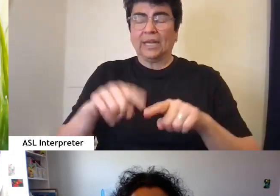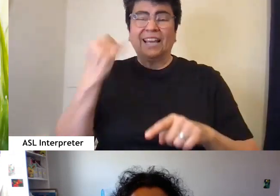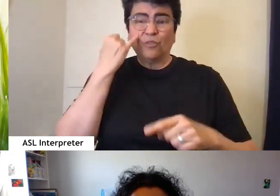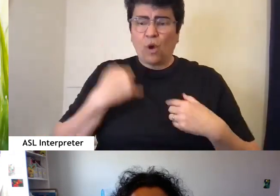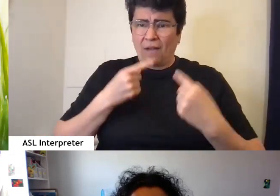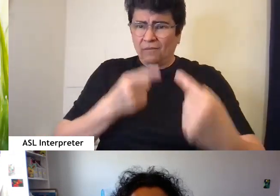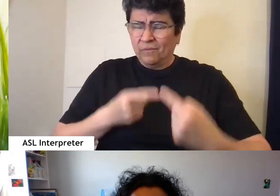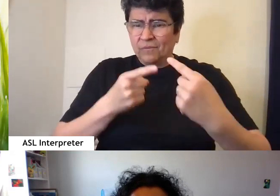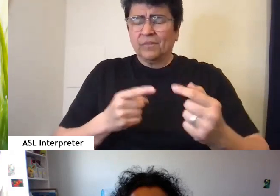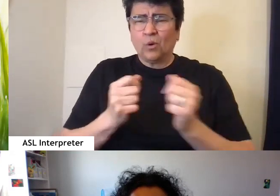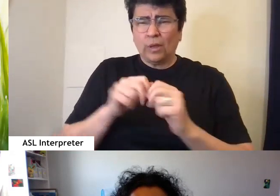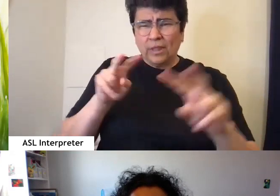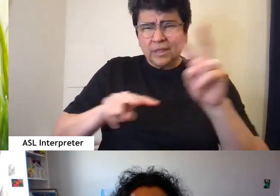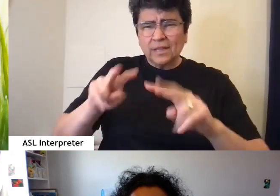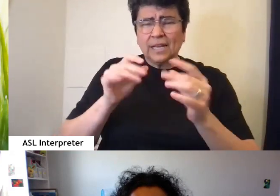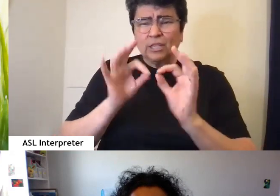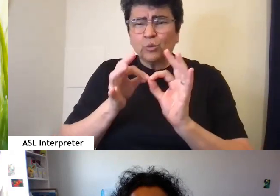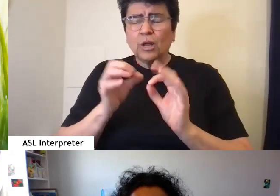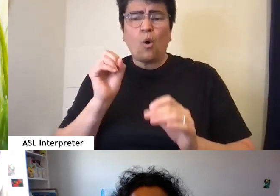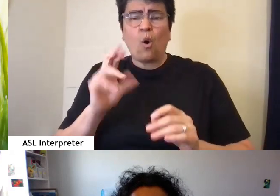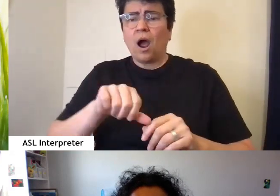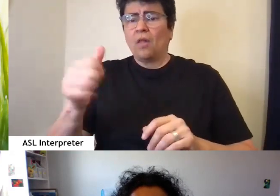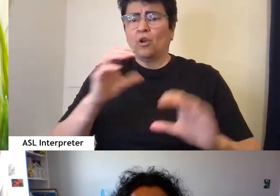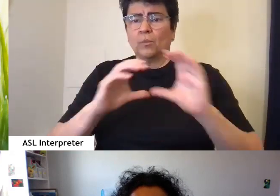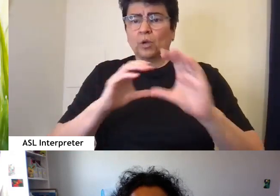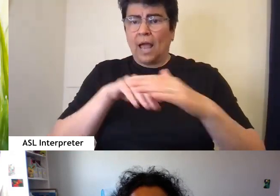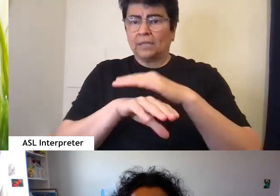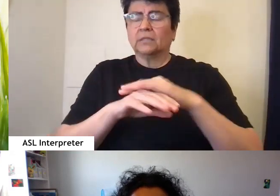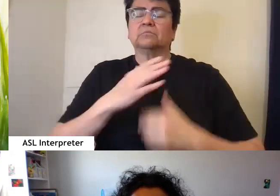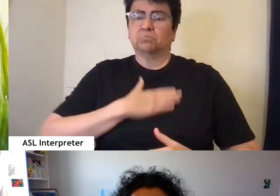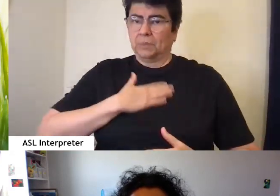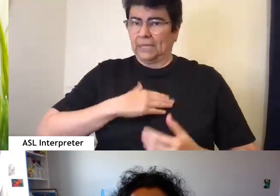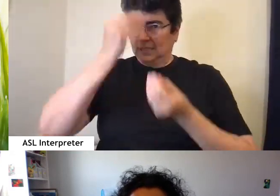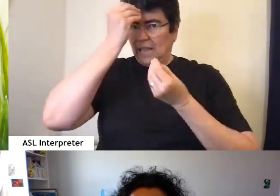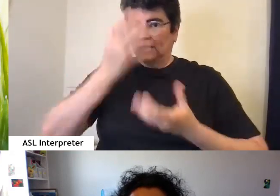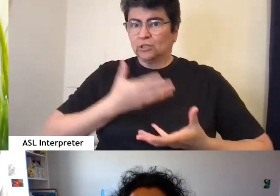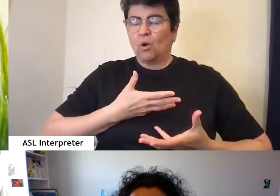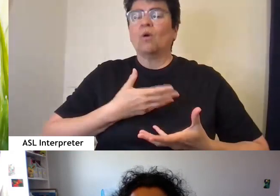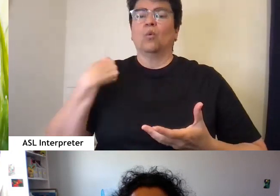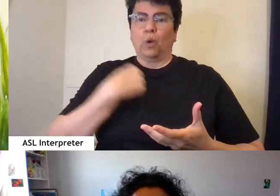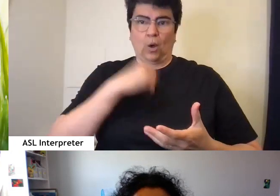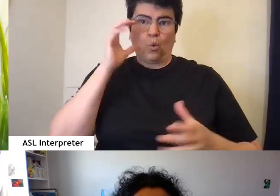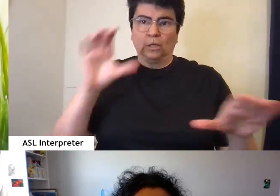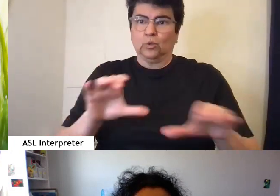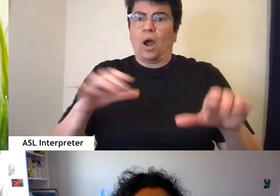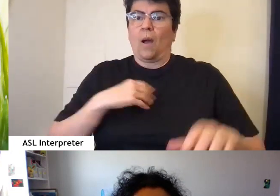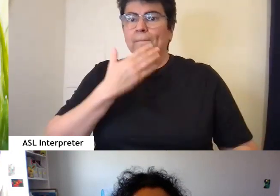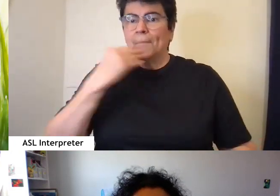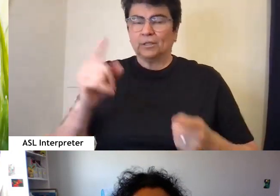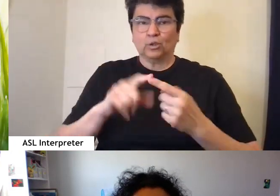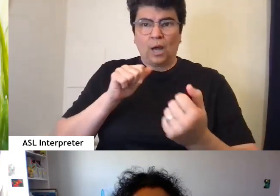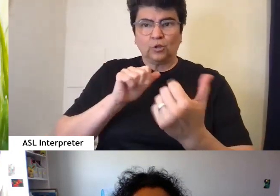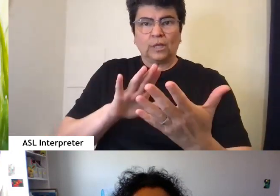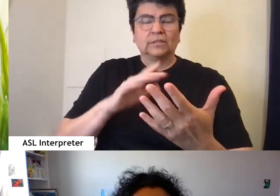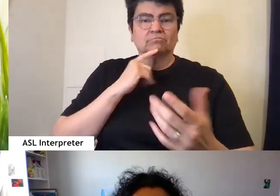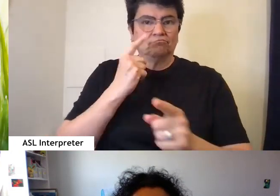any trouble with interpretation or other communication access, please let us know and we will do our best to try to address the issue in